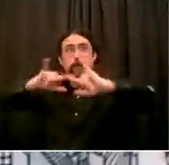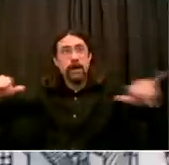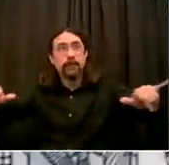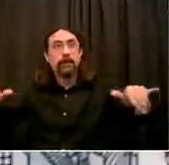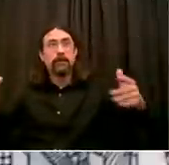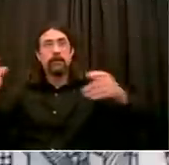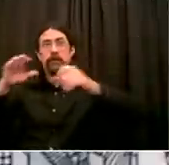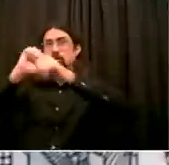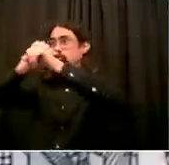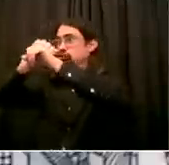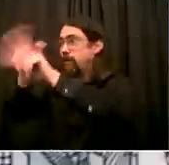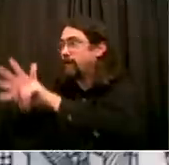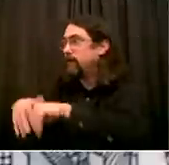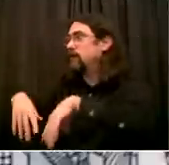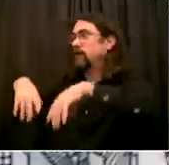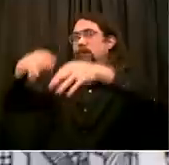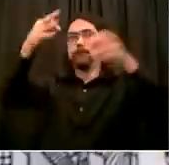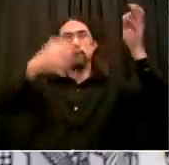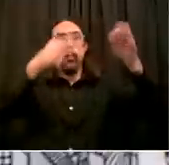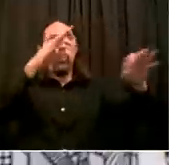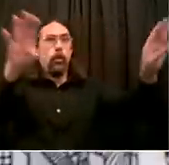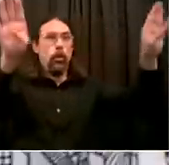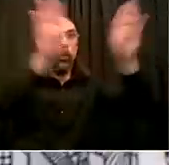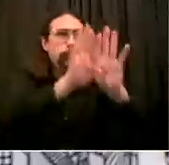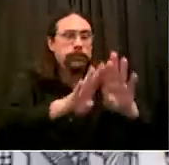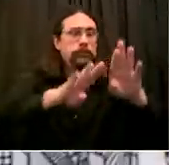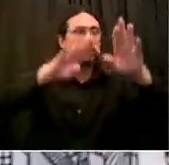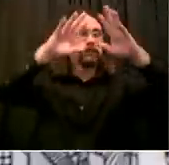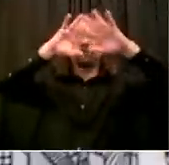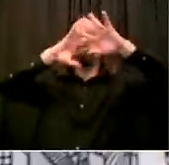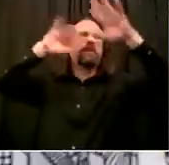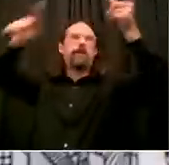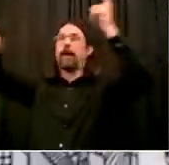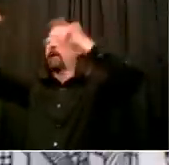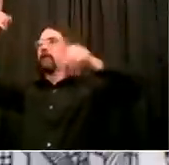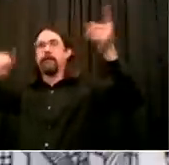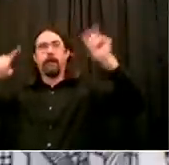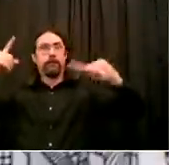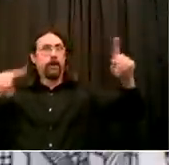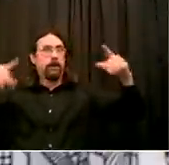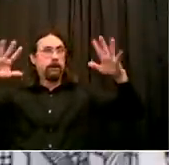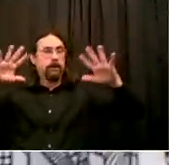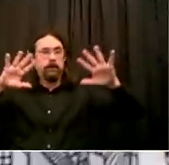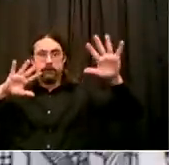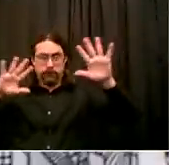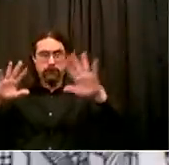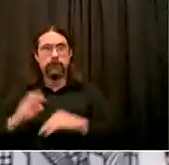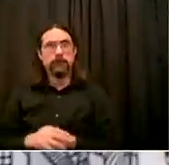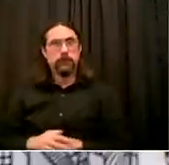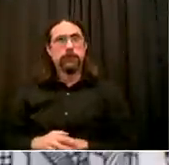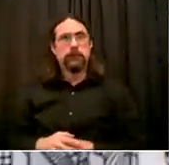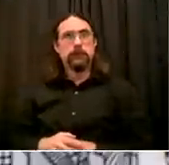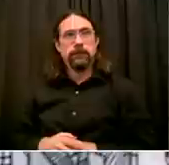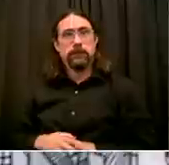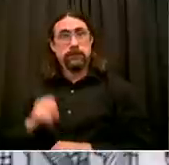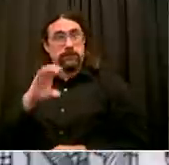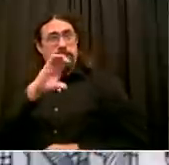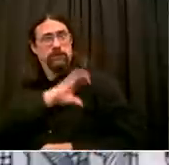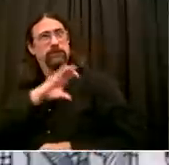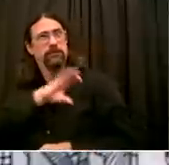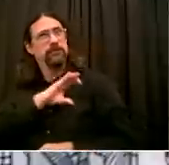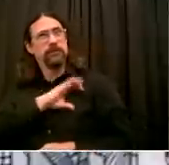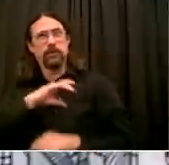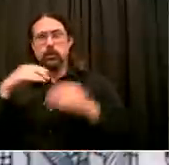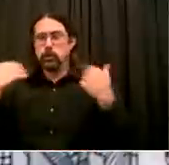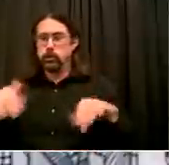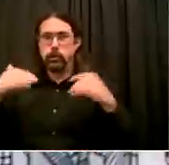it was very difficult to deal with, but the NYPD moved resources around, shifted on the greatest problem areas, increased gun arrests, and you have